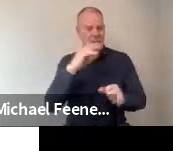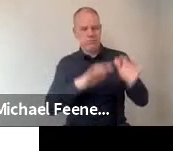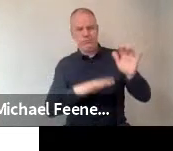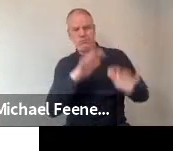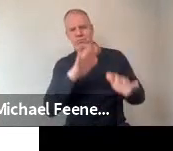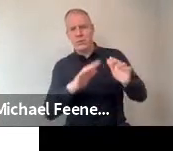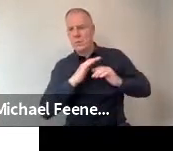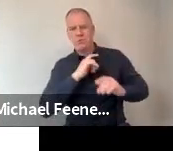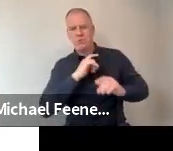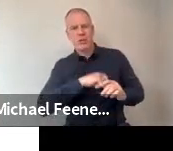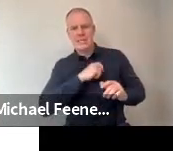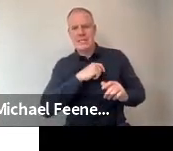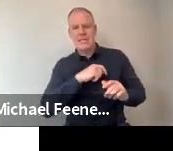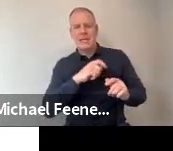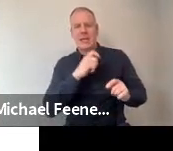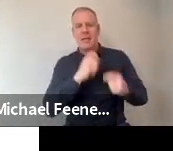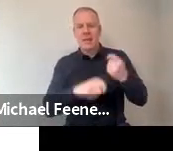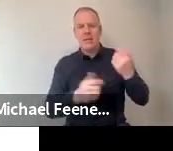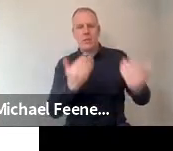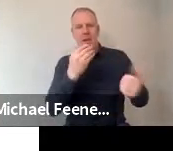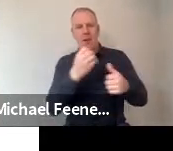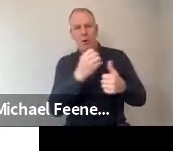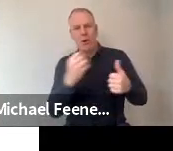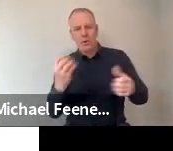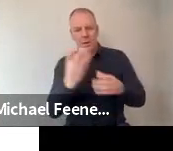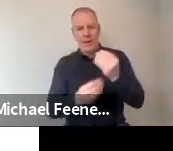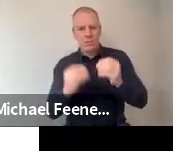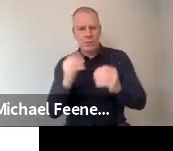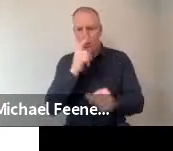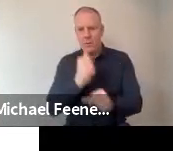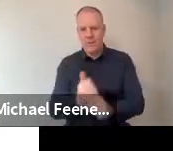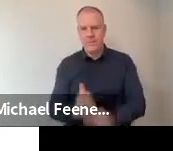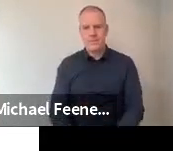this point than on other things we measured.